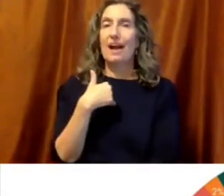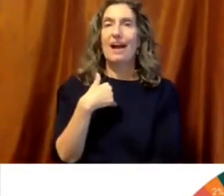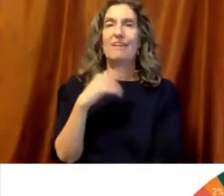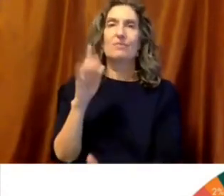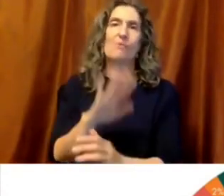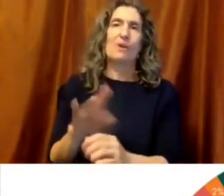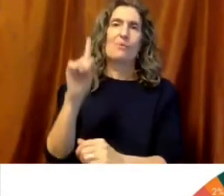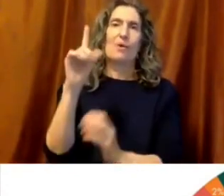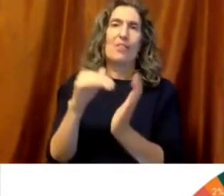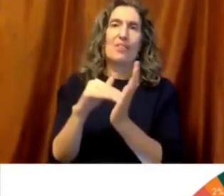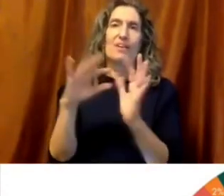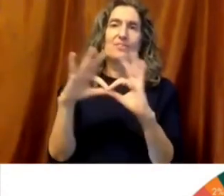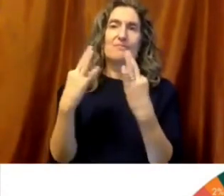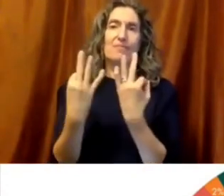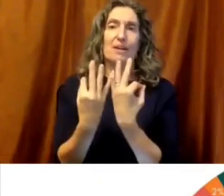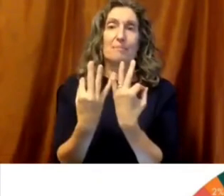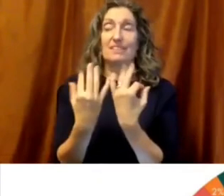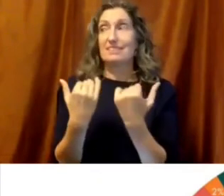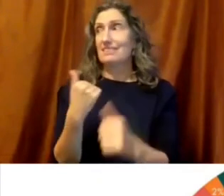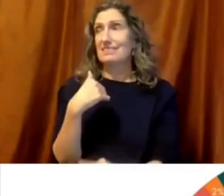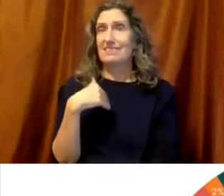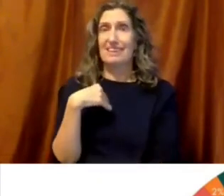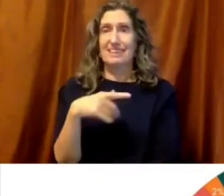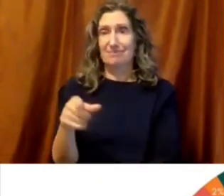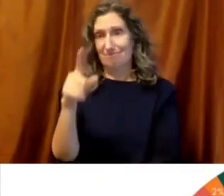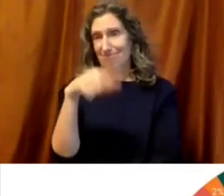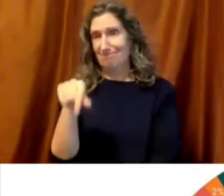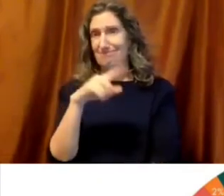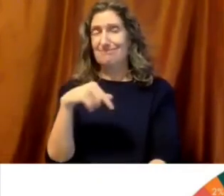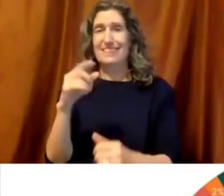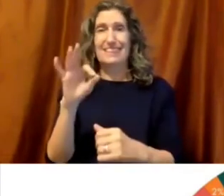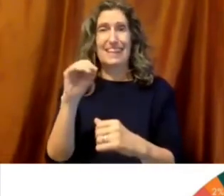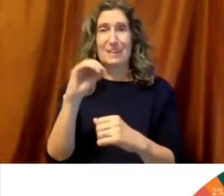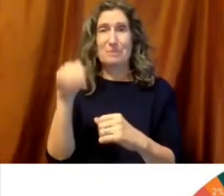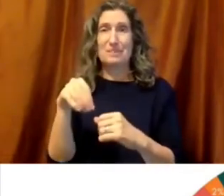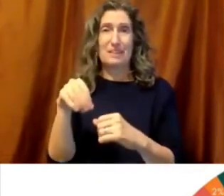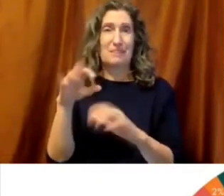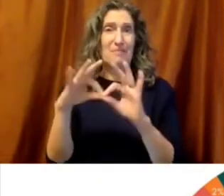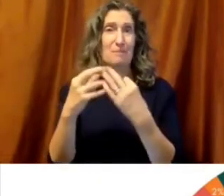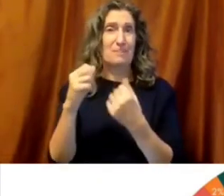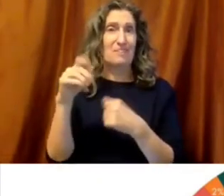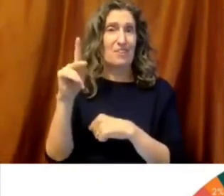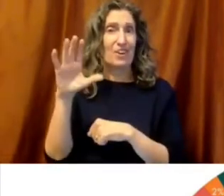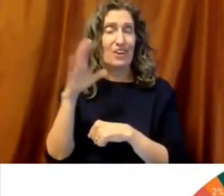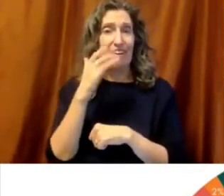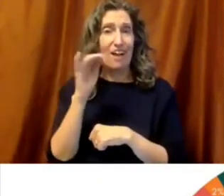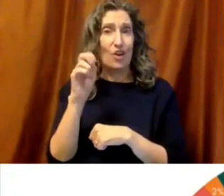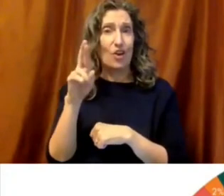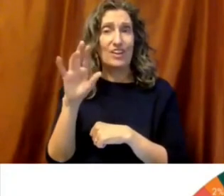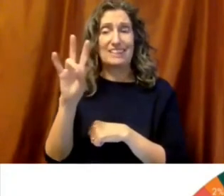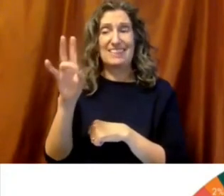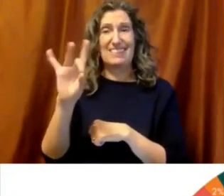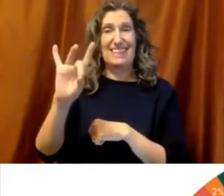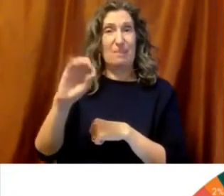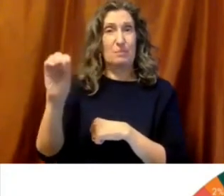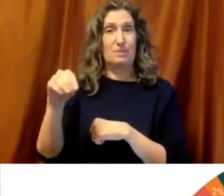big jobs here. Our transportation system is lacking. I mean, I could go on and go on, but this is the makeup of our families